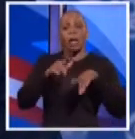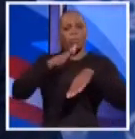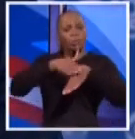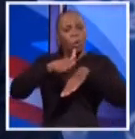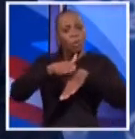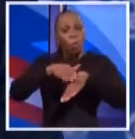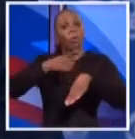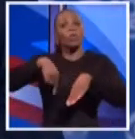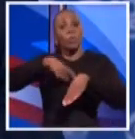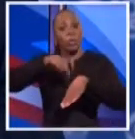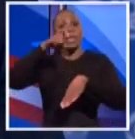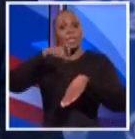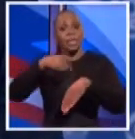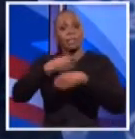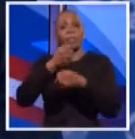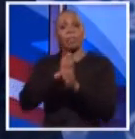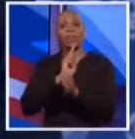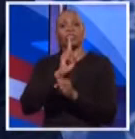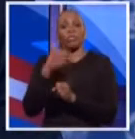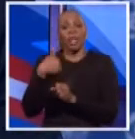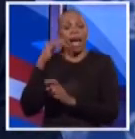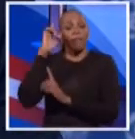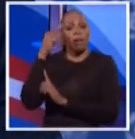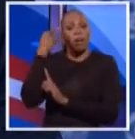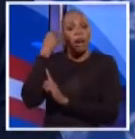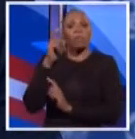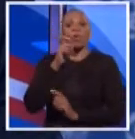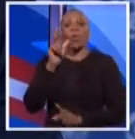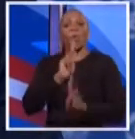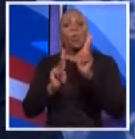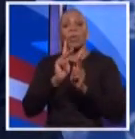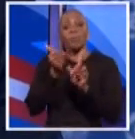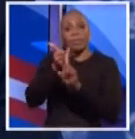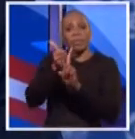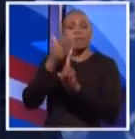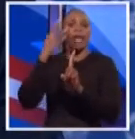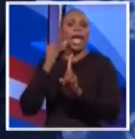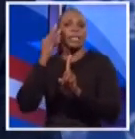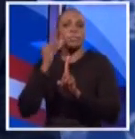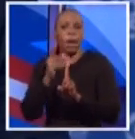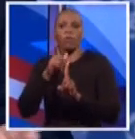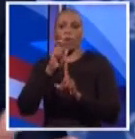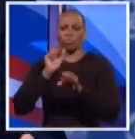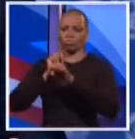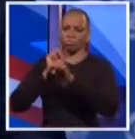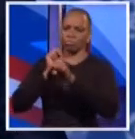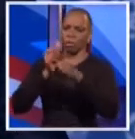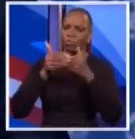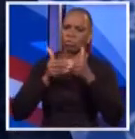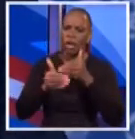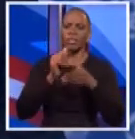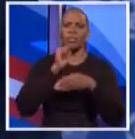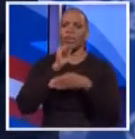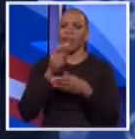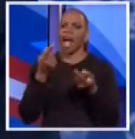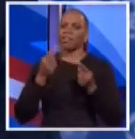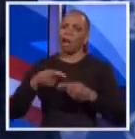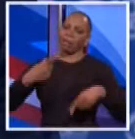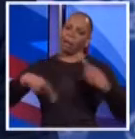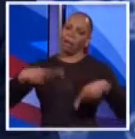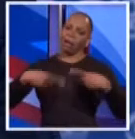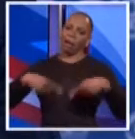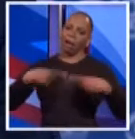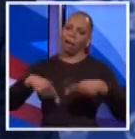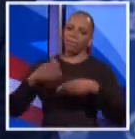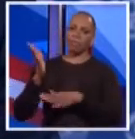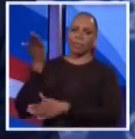that we have to constitute a government where you have people who are experienced, who are steady hands. We're not trying to settle old scores. Someone who can